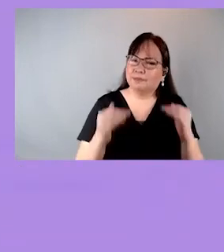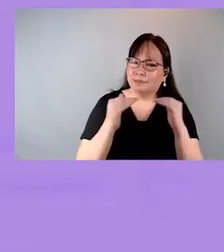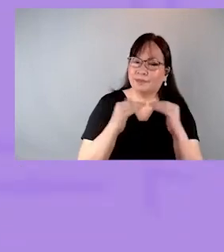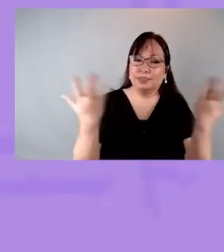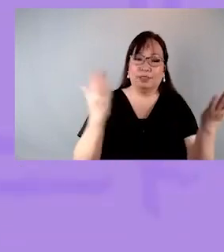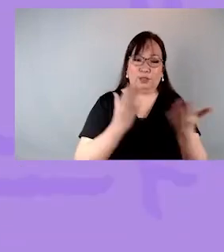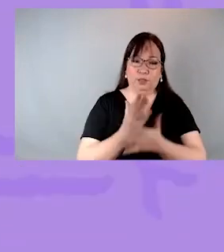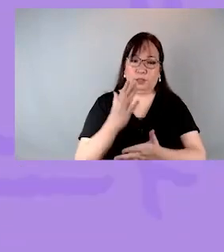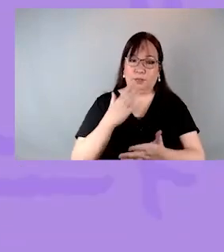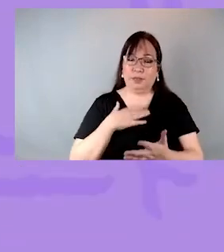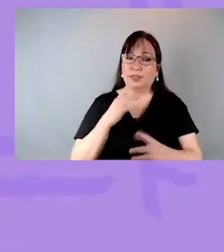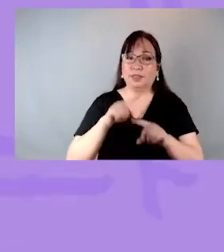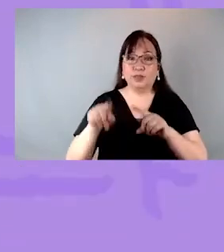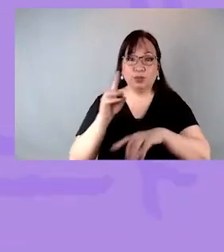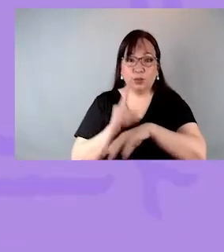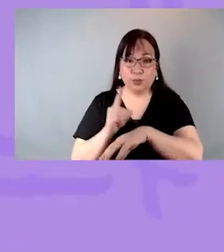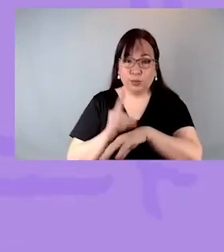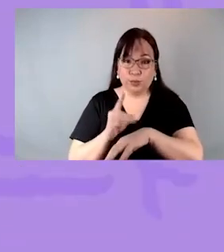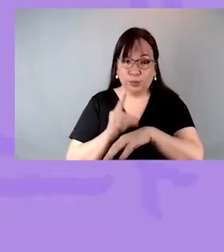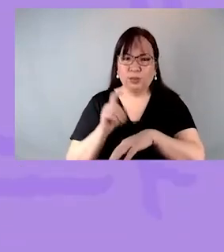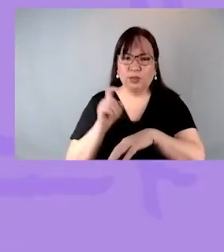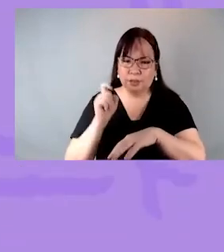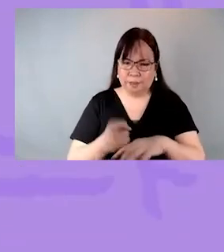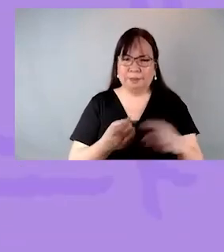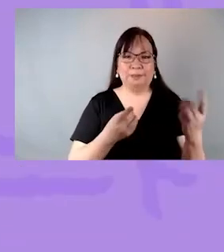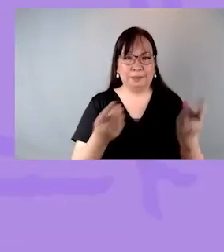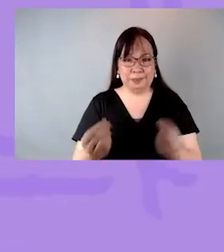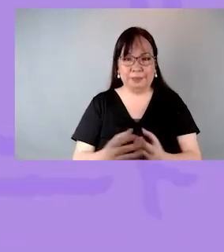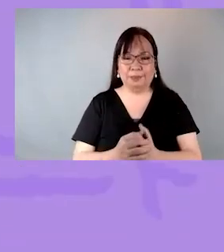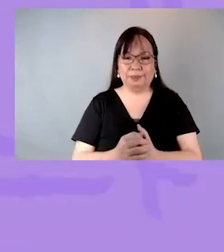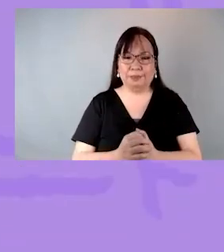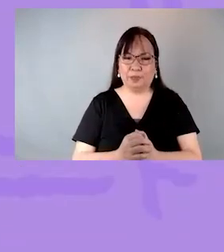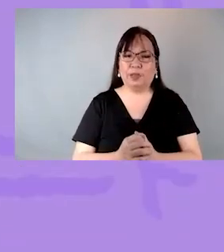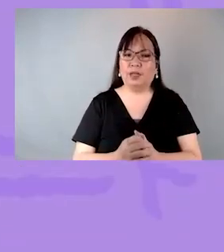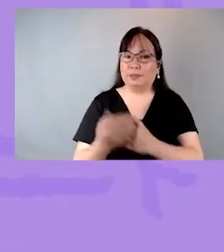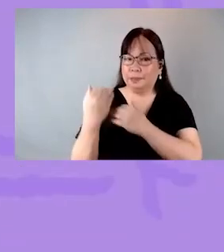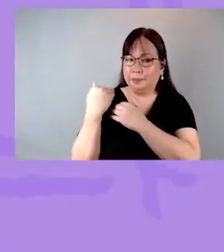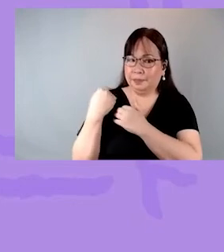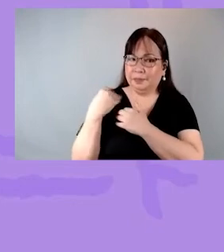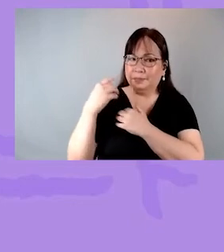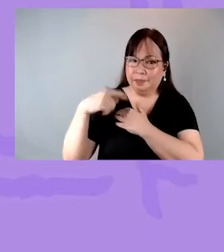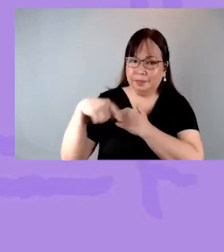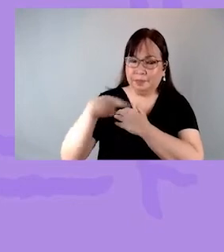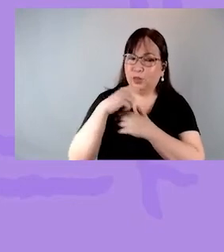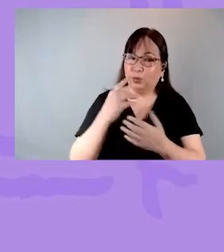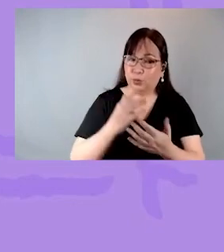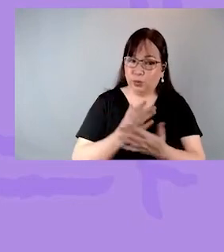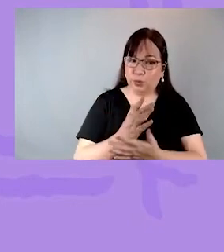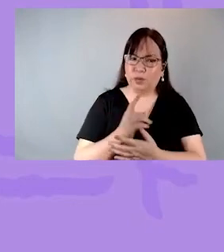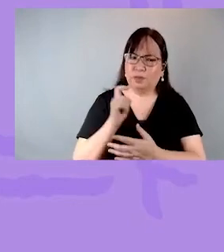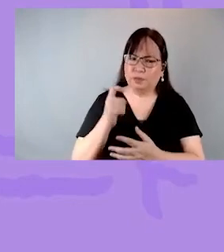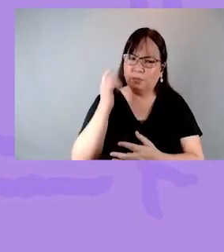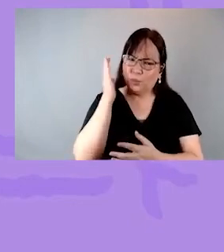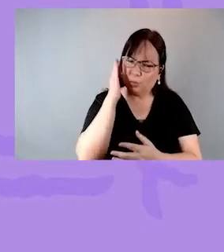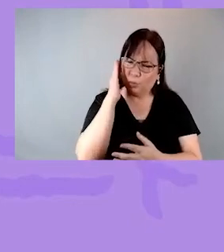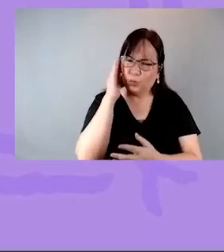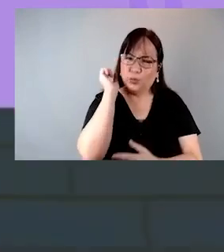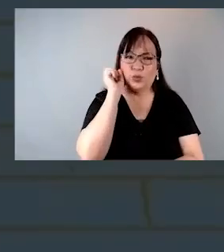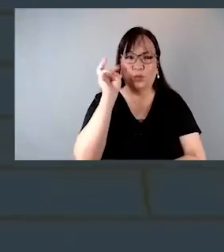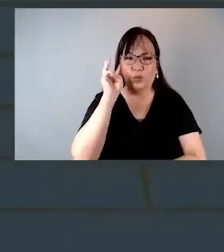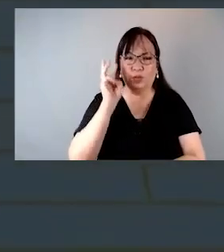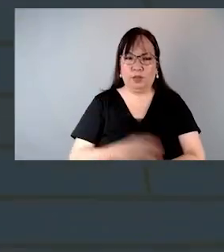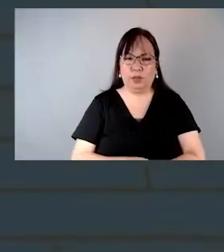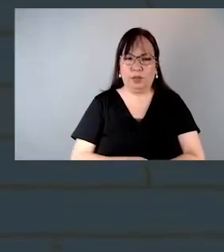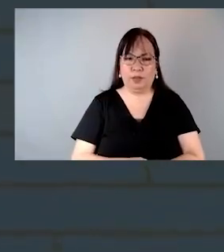Tatumbas ng karapatay, mga tungkulin na dapat nating gampanan. Responsibilidad sa ating mga karapatan ang dapat nating